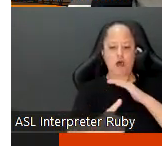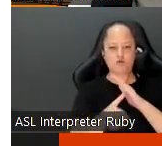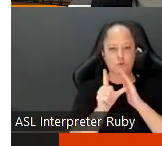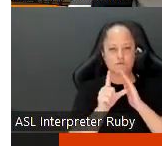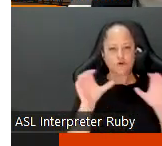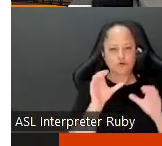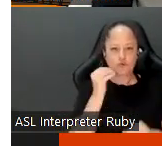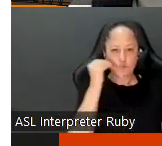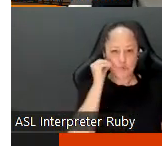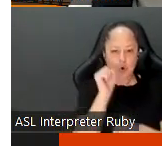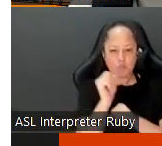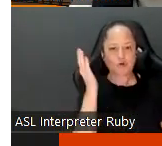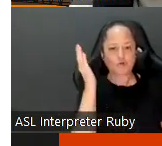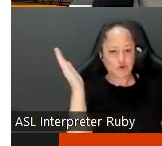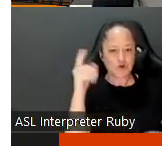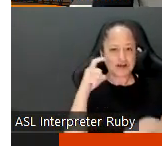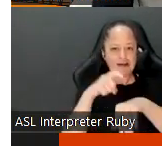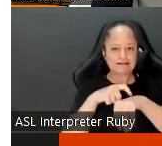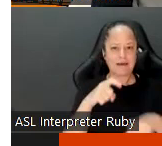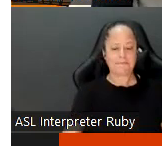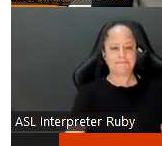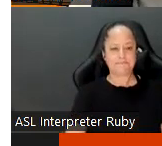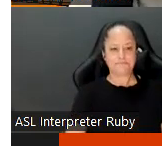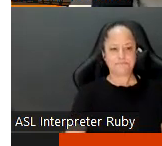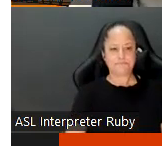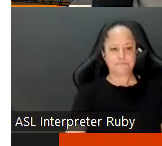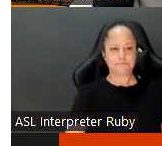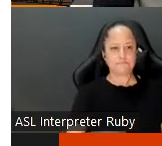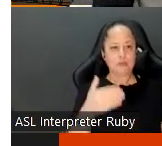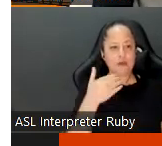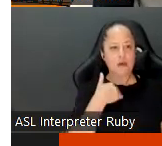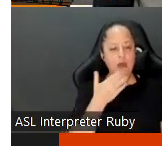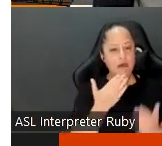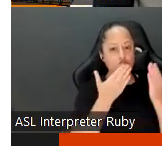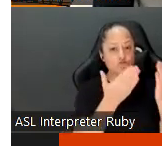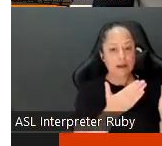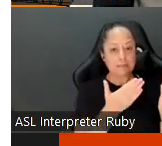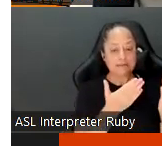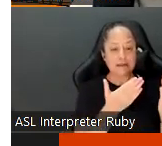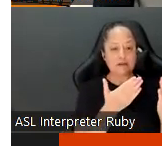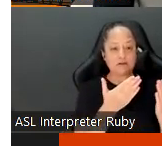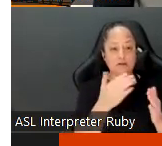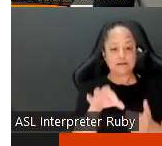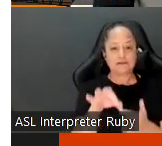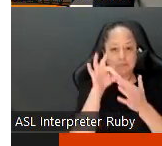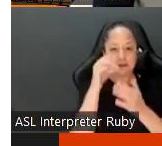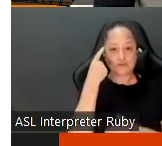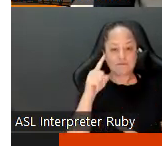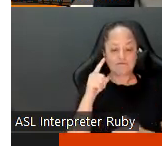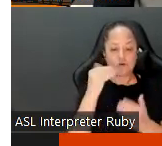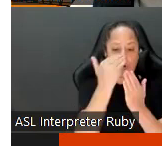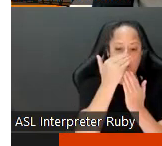do your homework turn it in on time okay and then if you have any recommendations um that especially for lesson